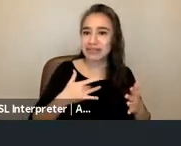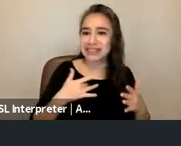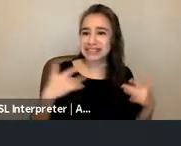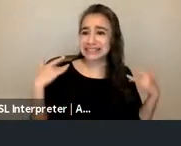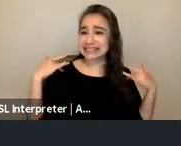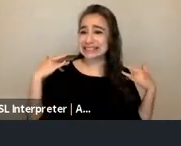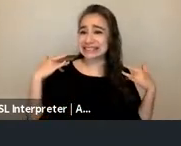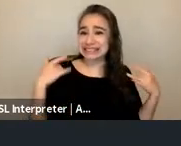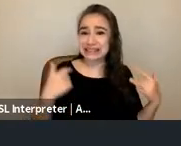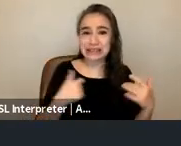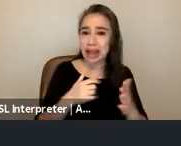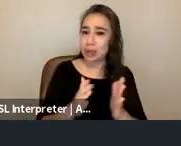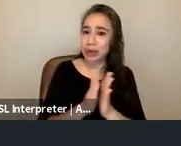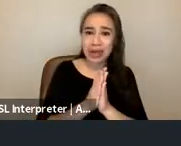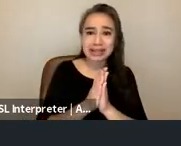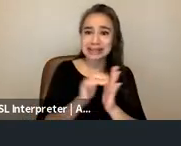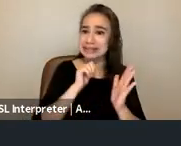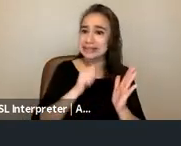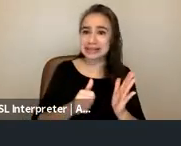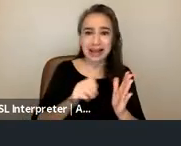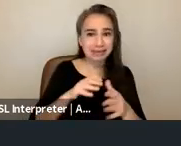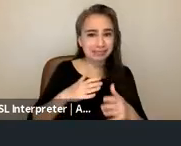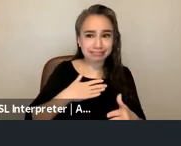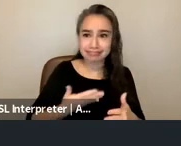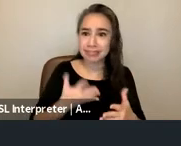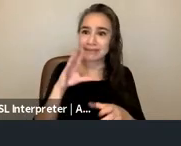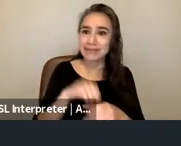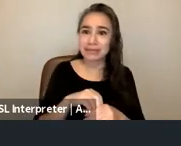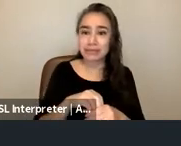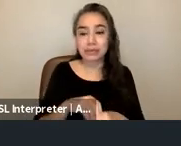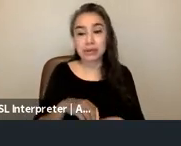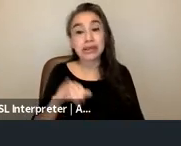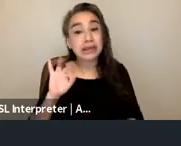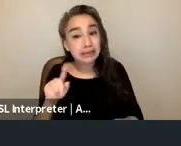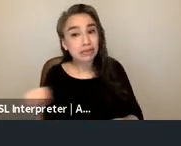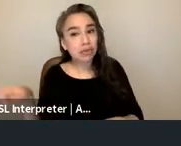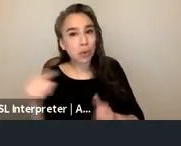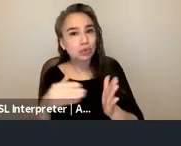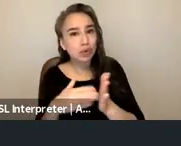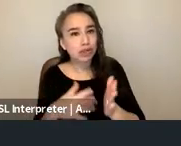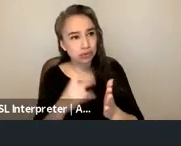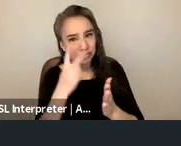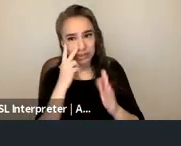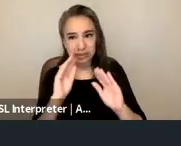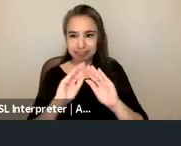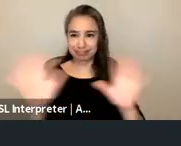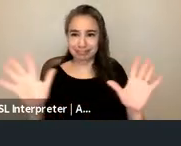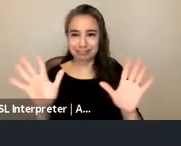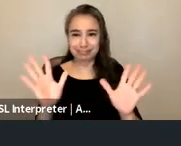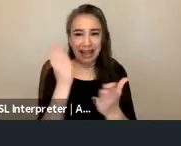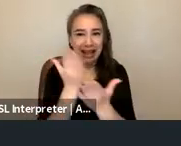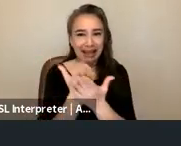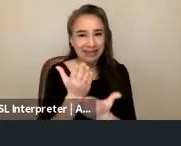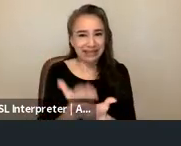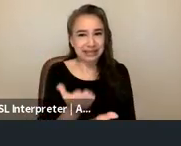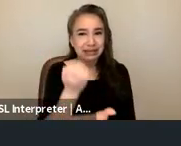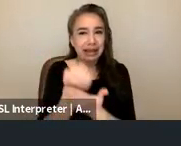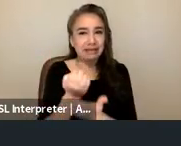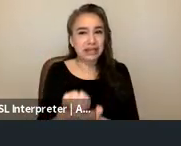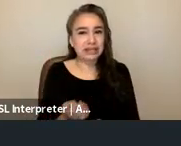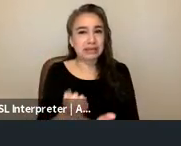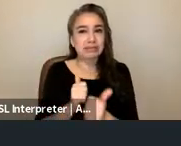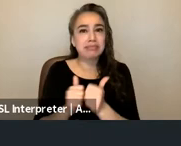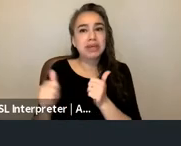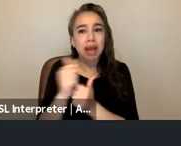request um if they had evidence beyond a reasonable doubt of course given the dynamics of interpersonal